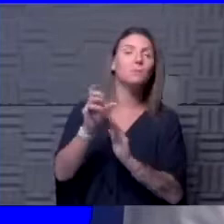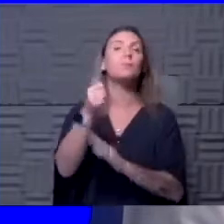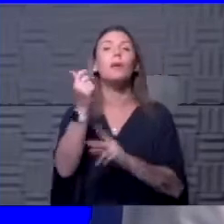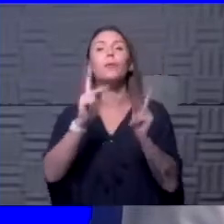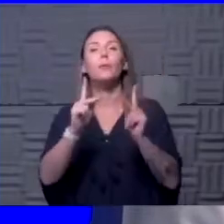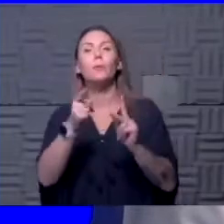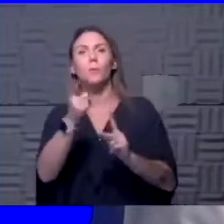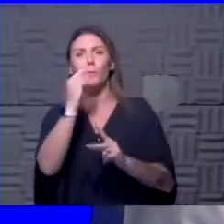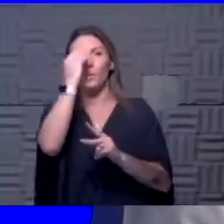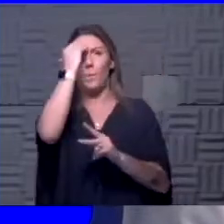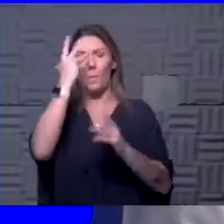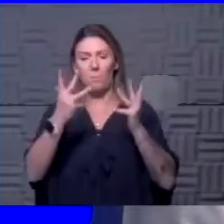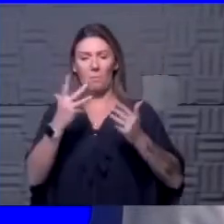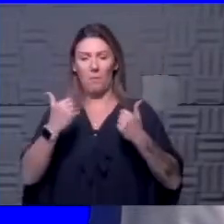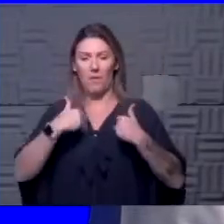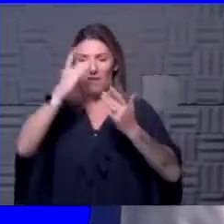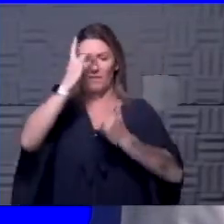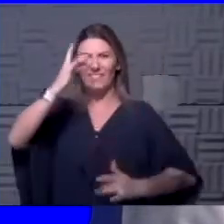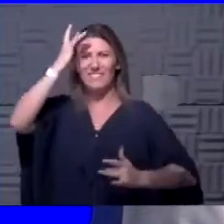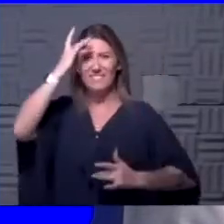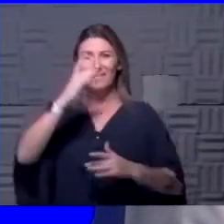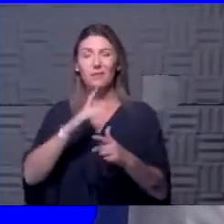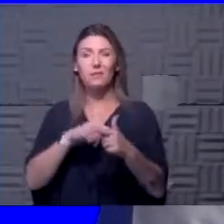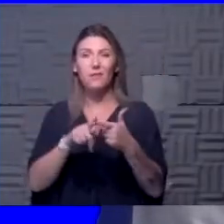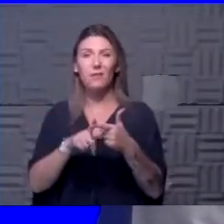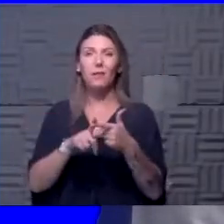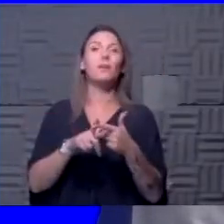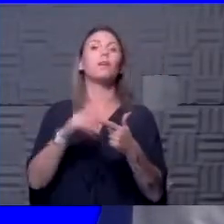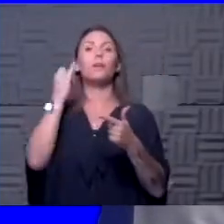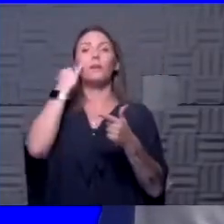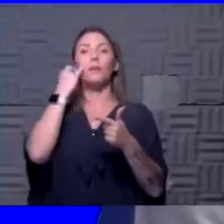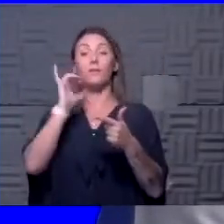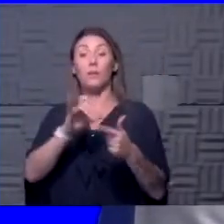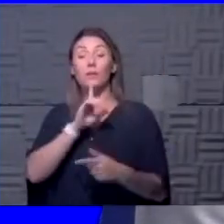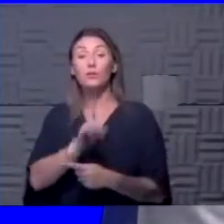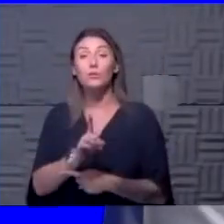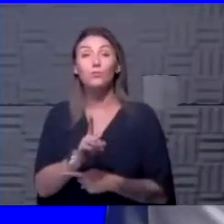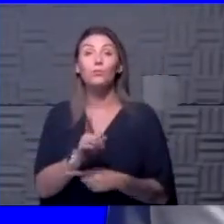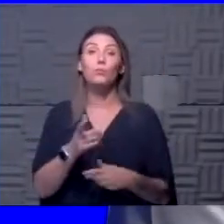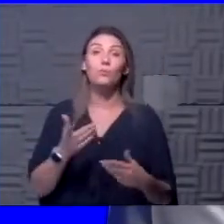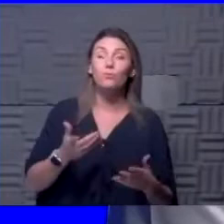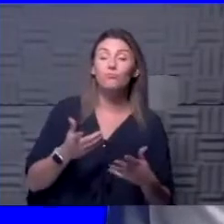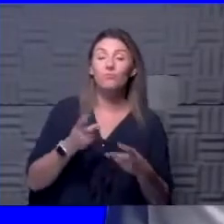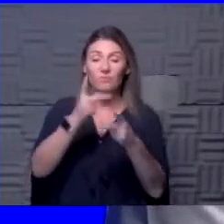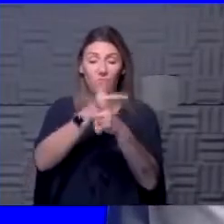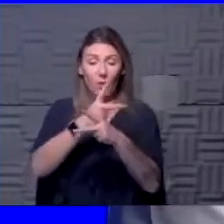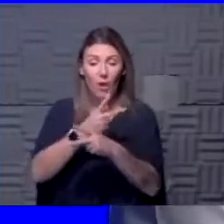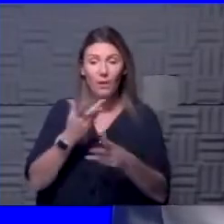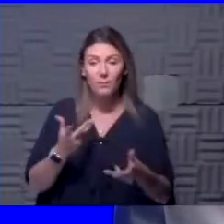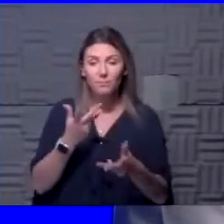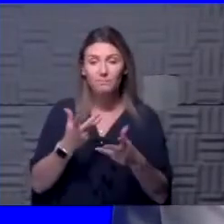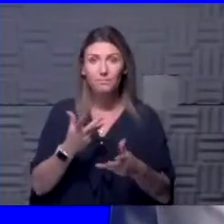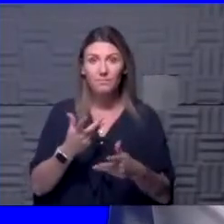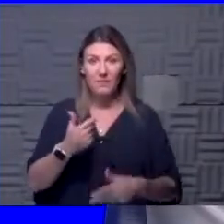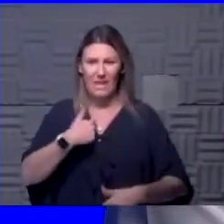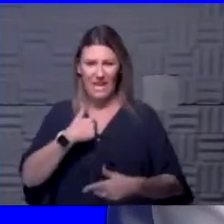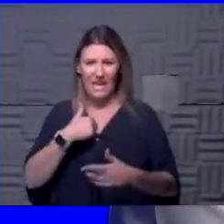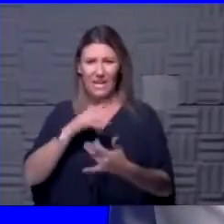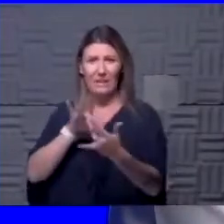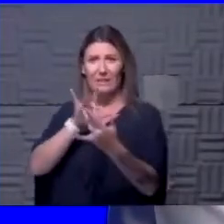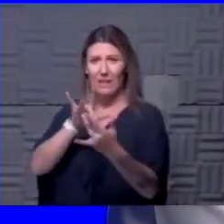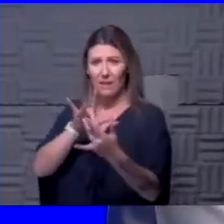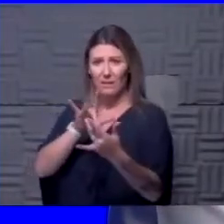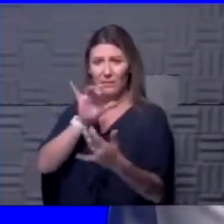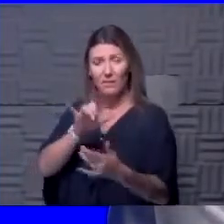other people that you know may have the disease. And then if that is true, you know, figure out, was I in contact with that